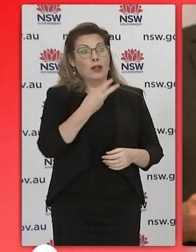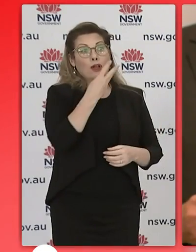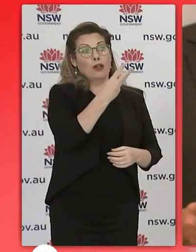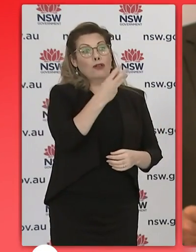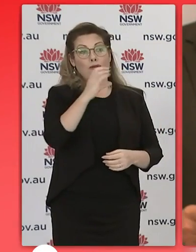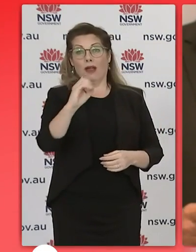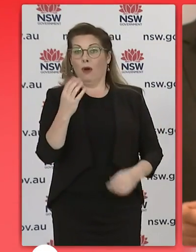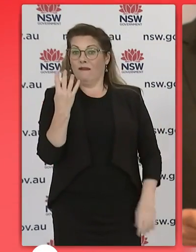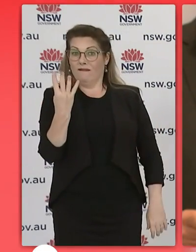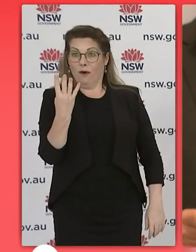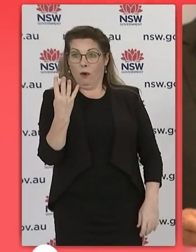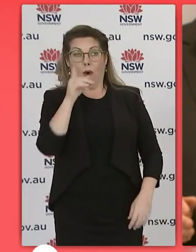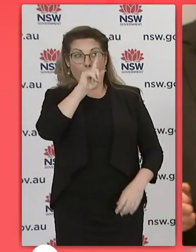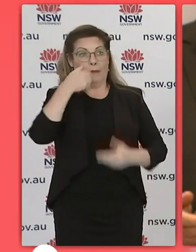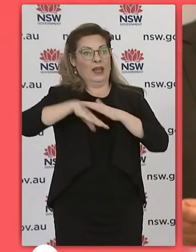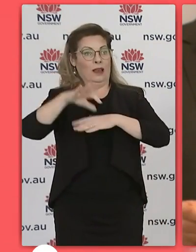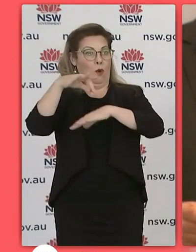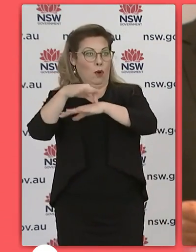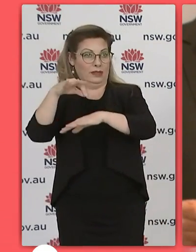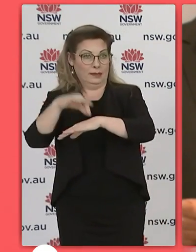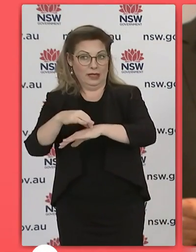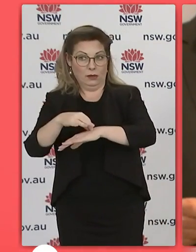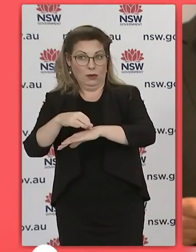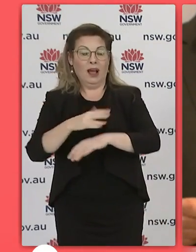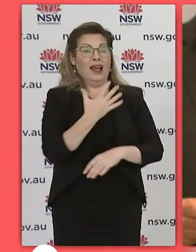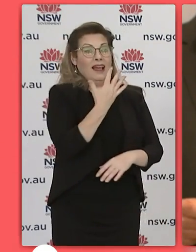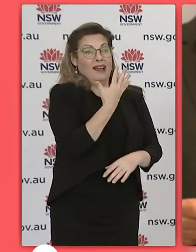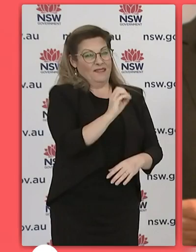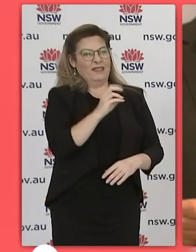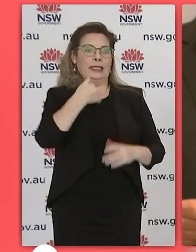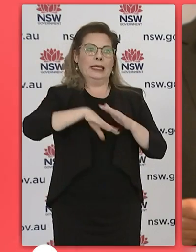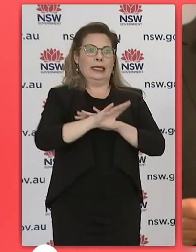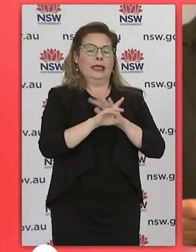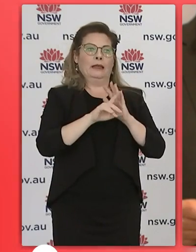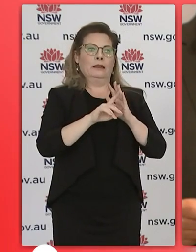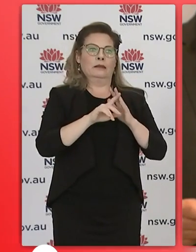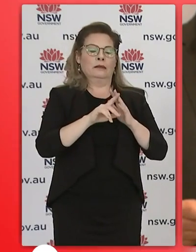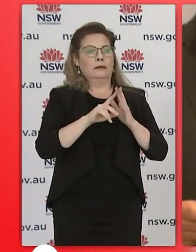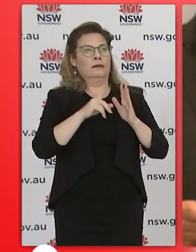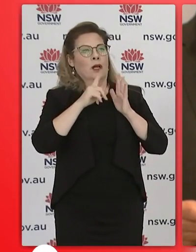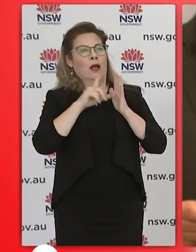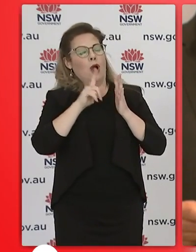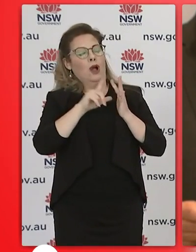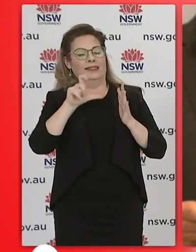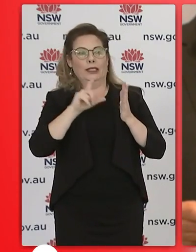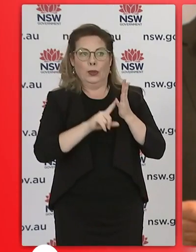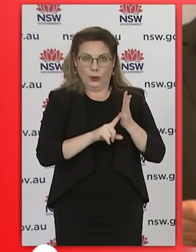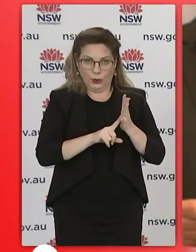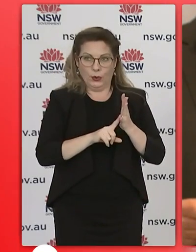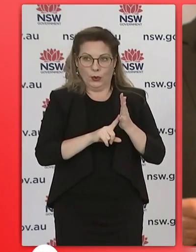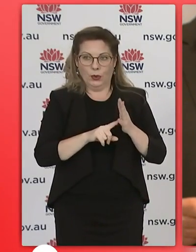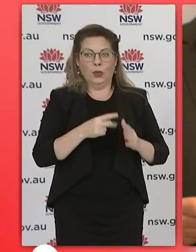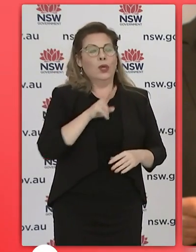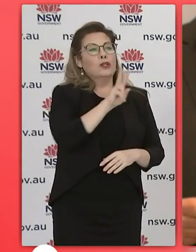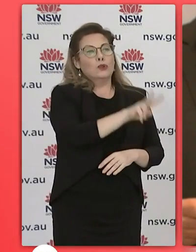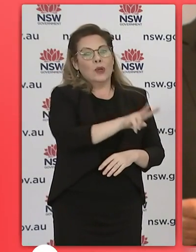admitted to hospital with 15 intensive care 22 of whom are required ventilation and again we see the pattern the people that